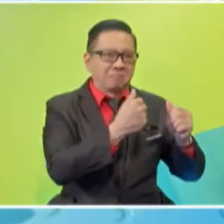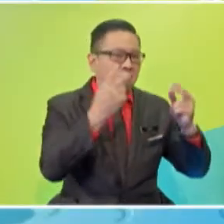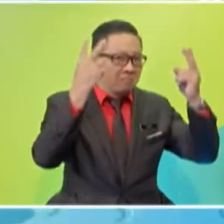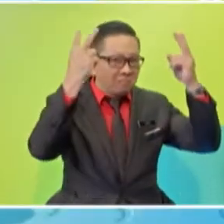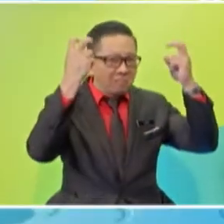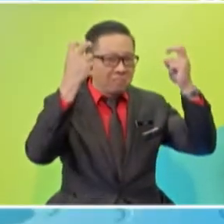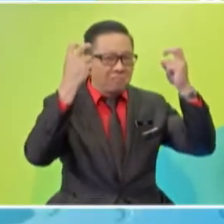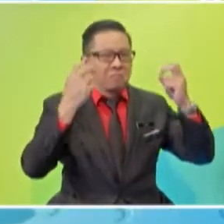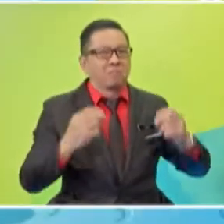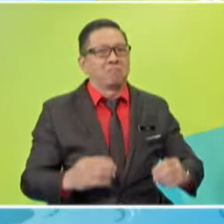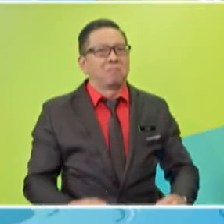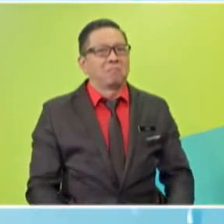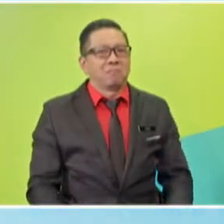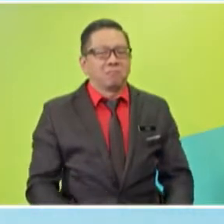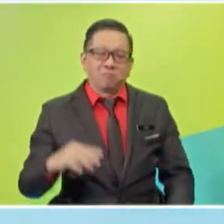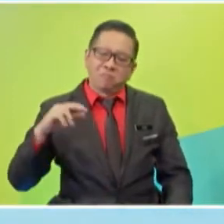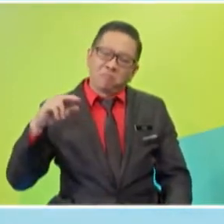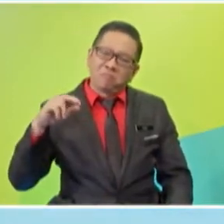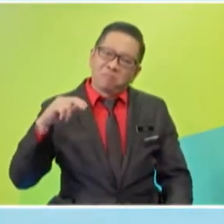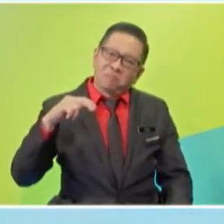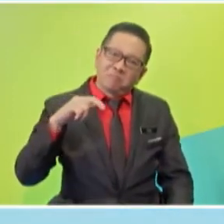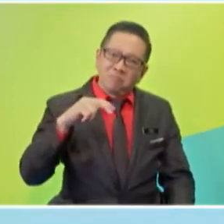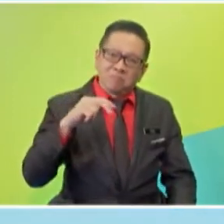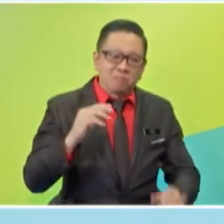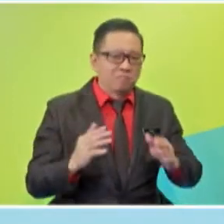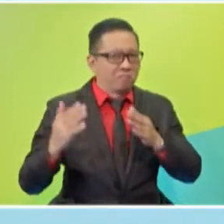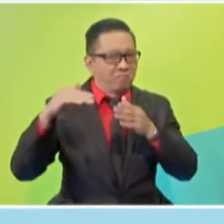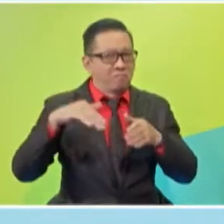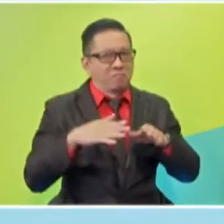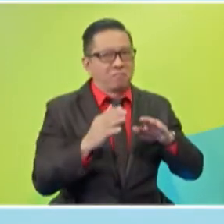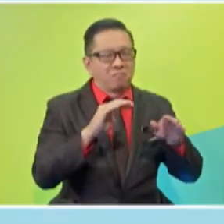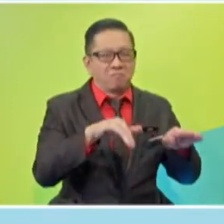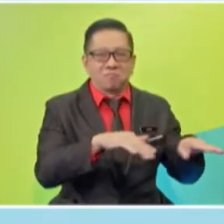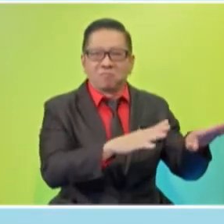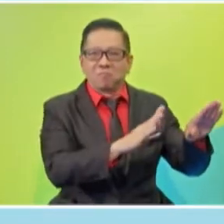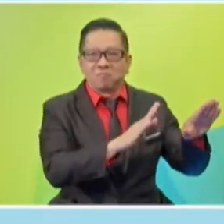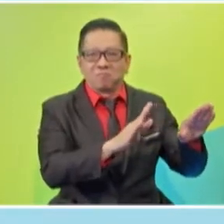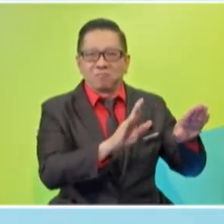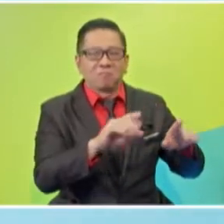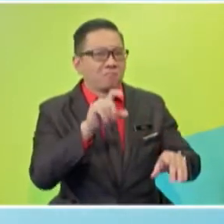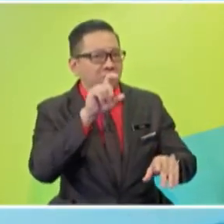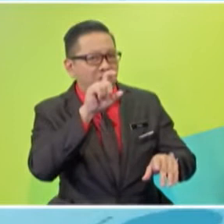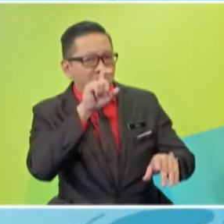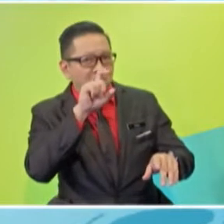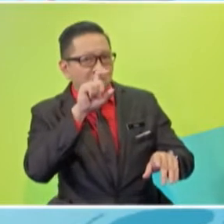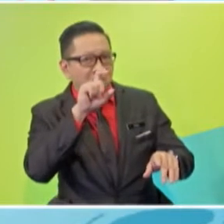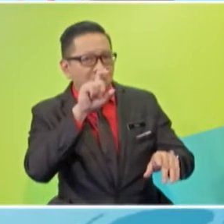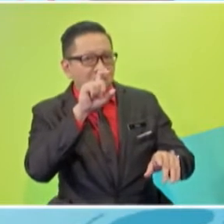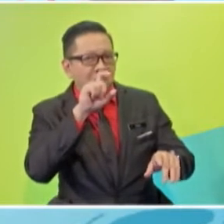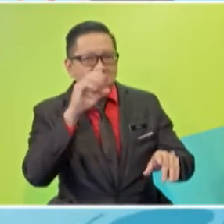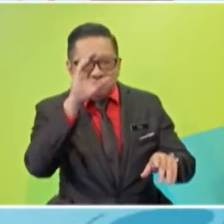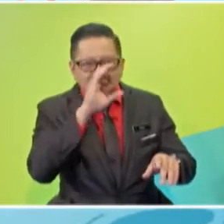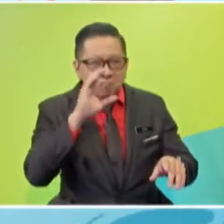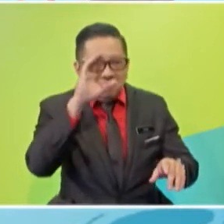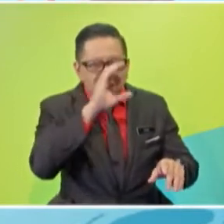After that, Danny walked up to the river. There, he saw a bunch of storks. The storks were looking